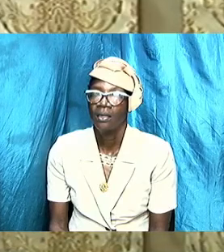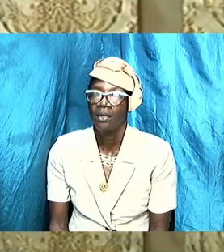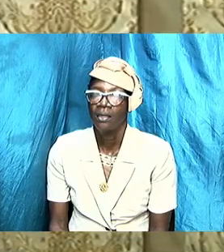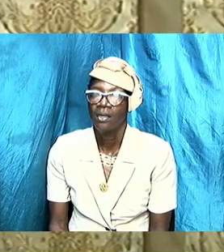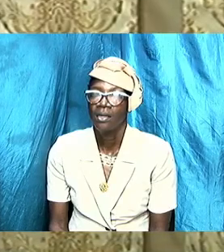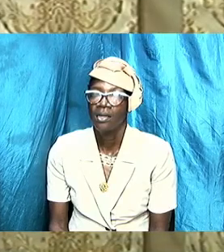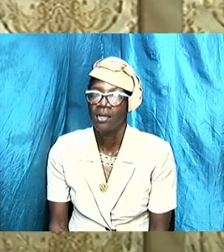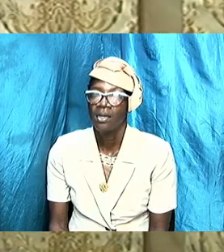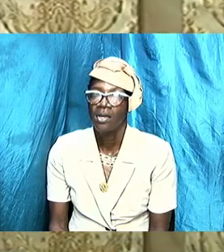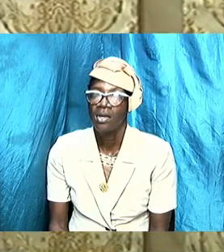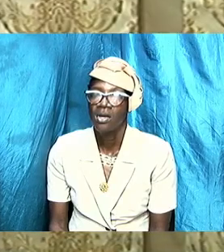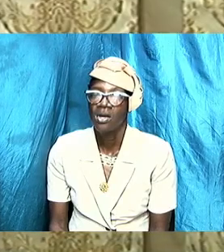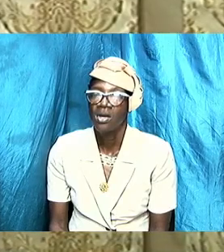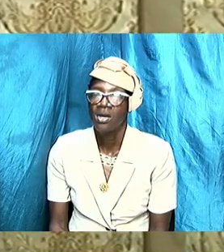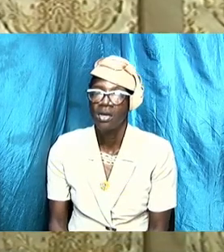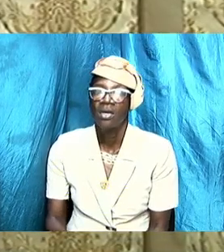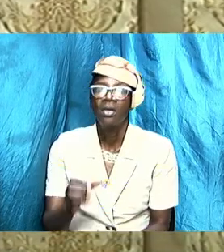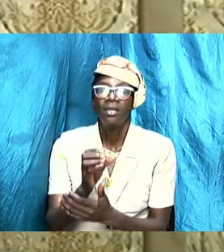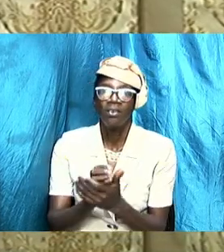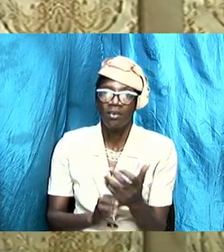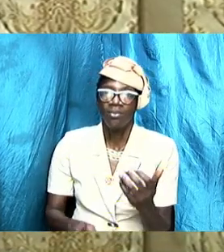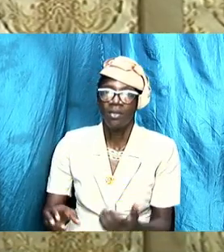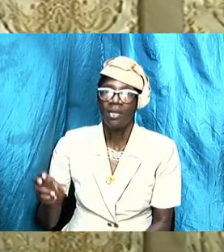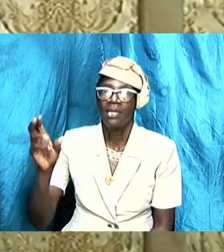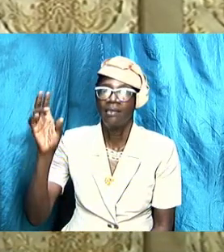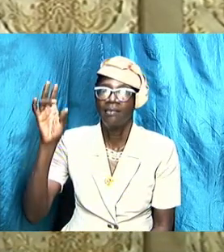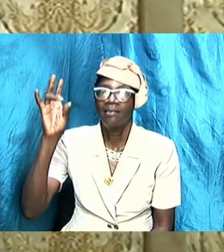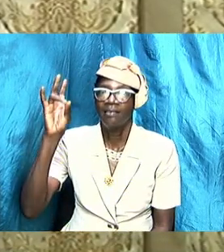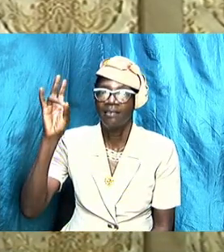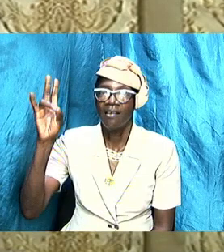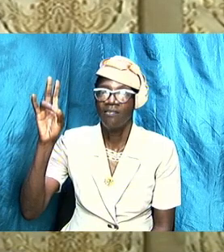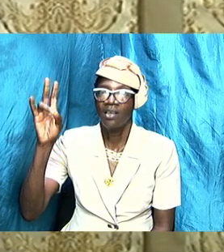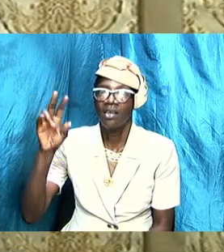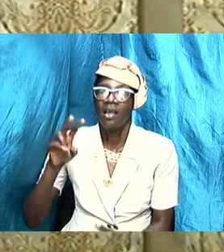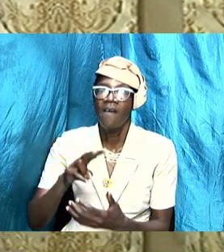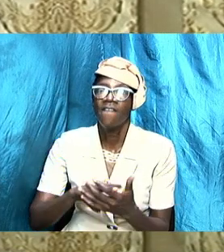verse 13 a simple scripture but let's read it together